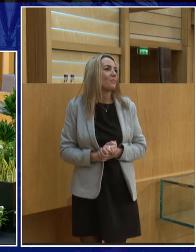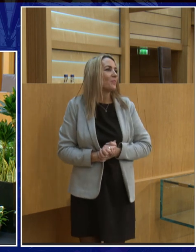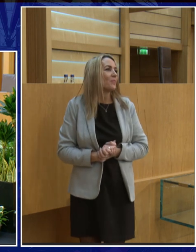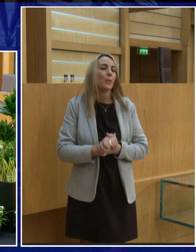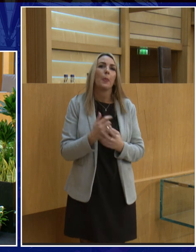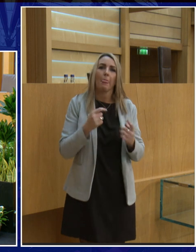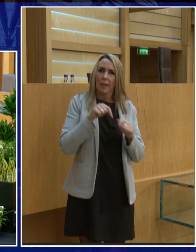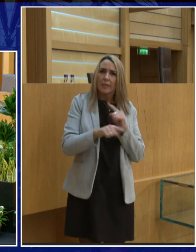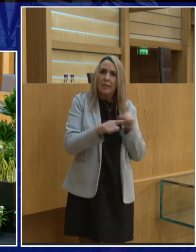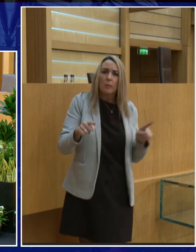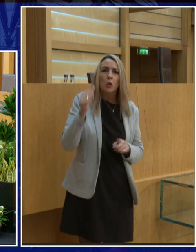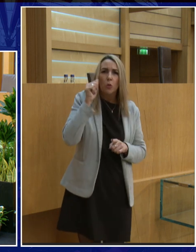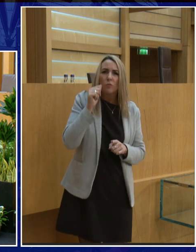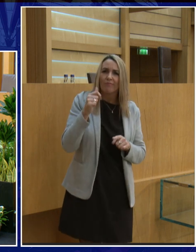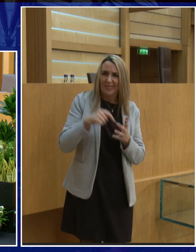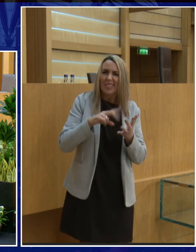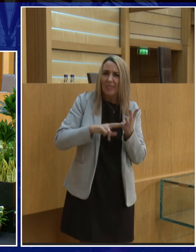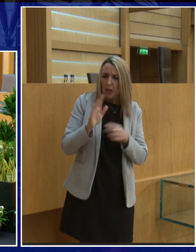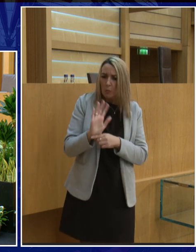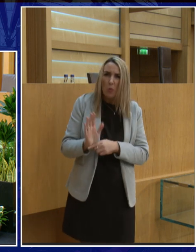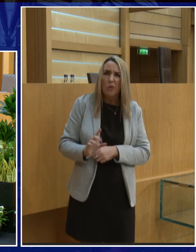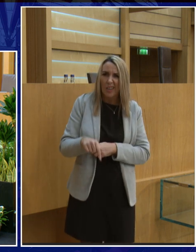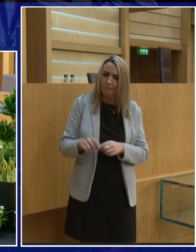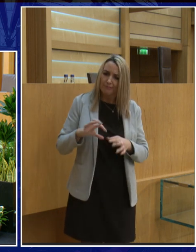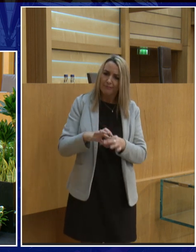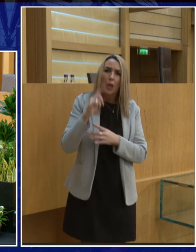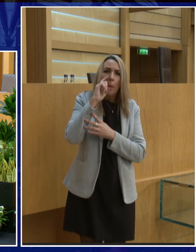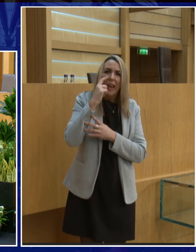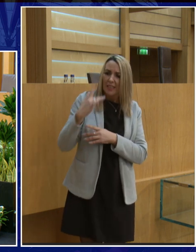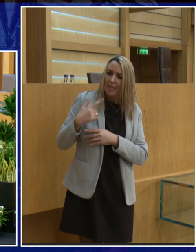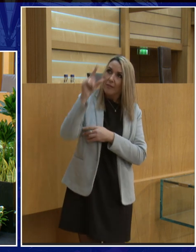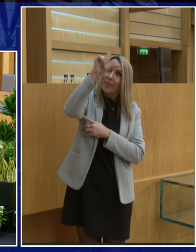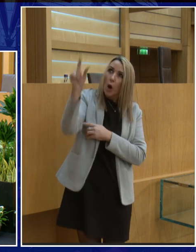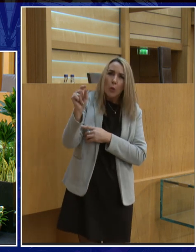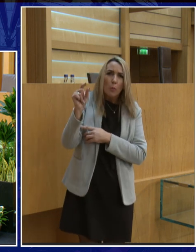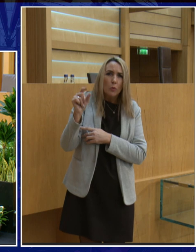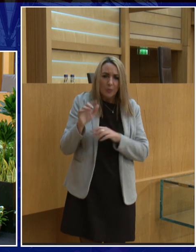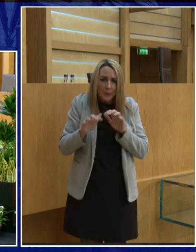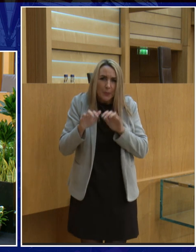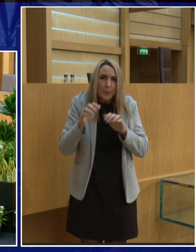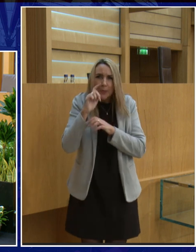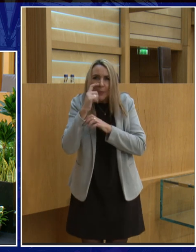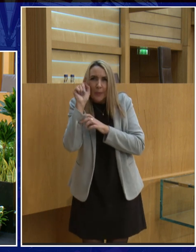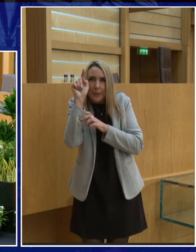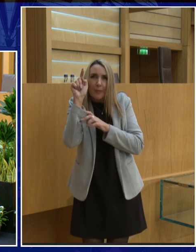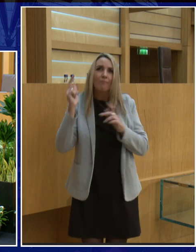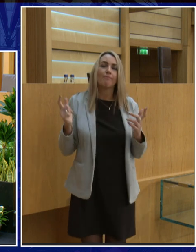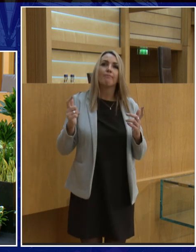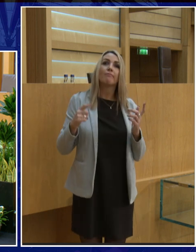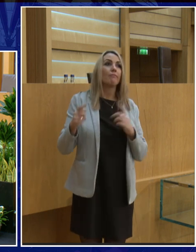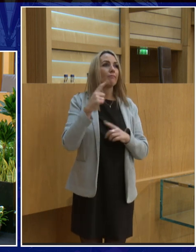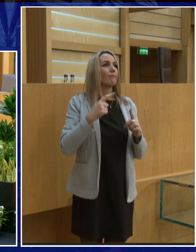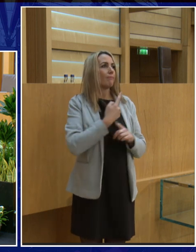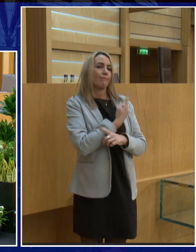As most of you know, it's a children's TV series about mice-like creatures who lived on the moon. Perhaps Dr.